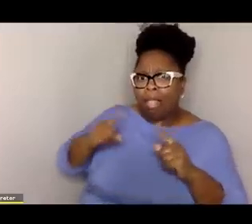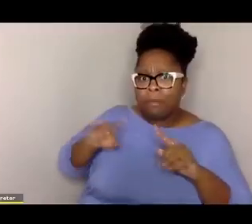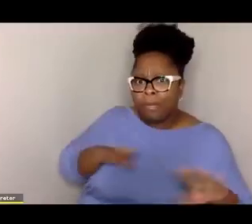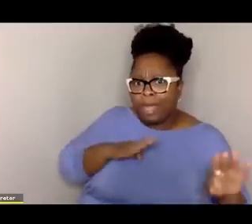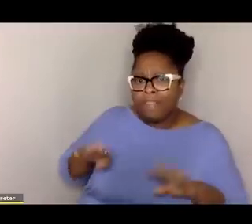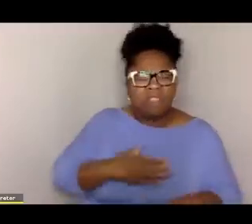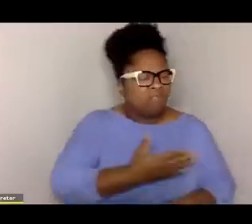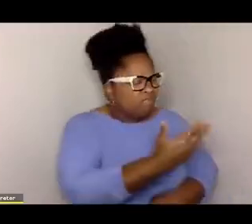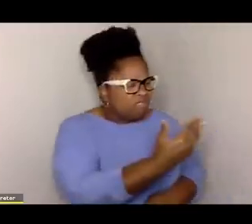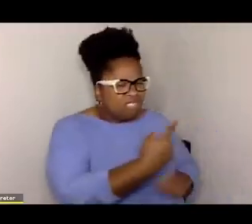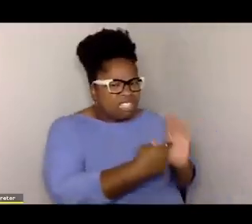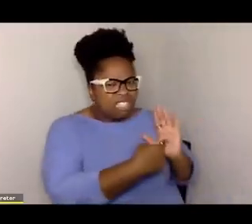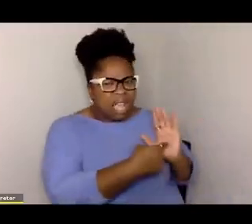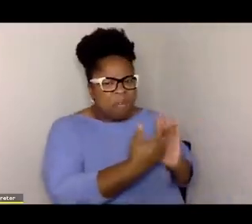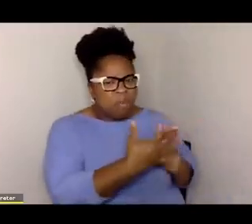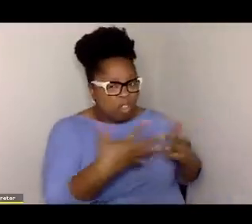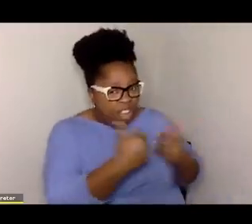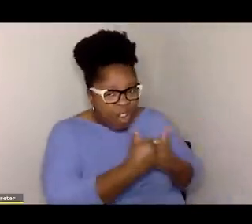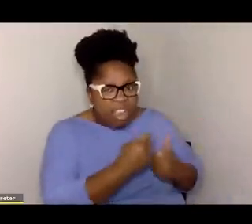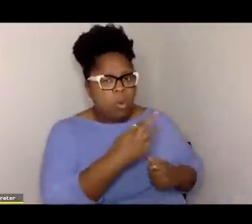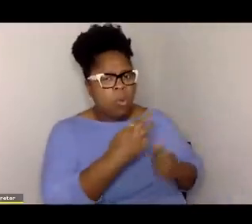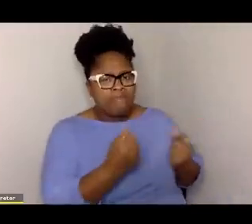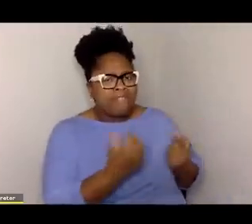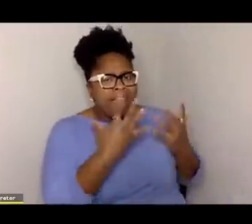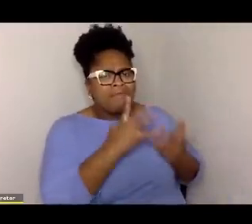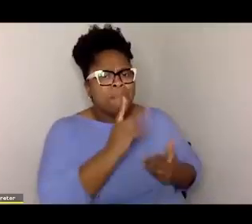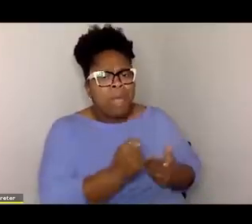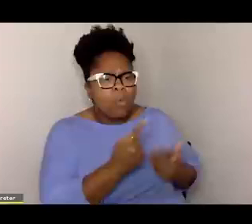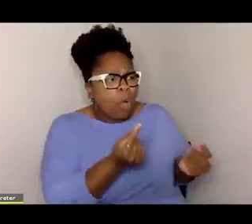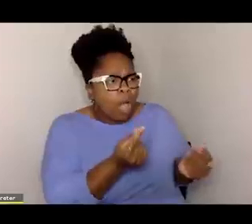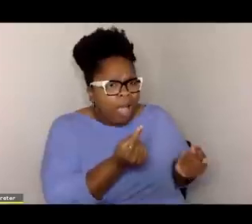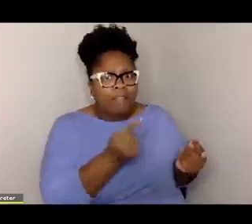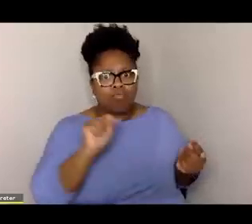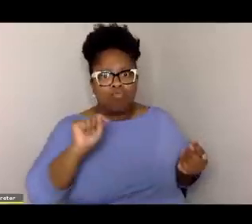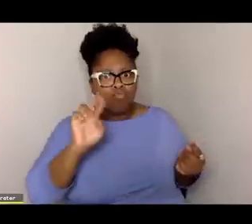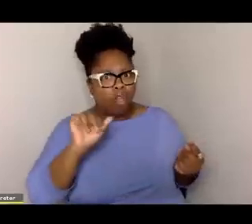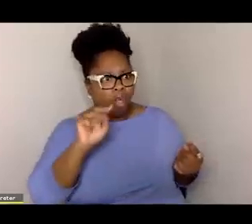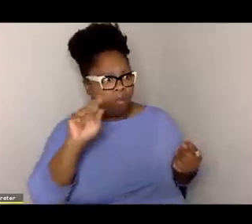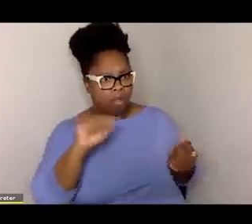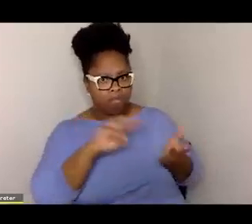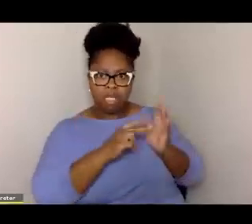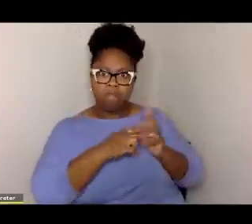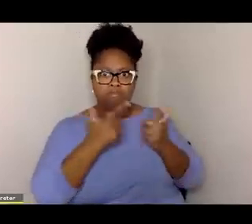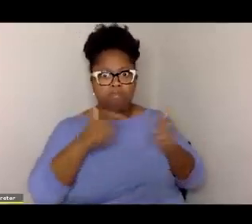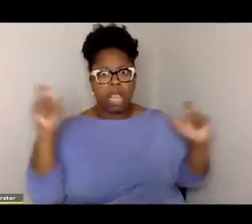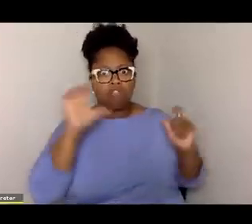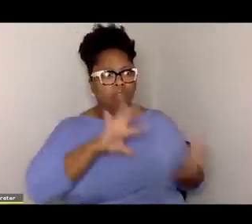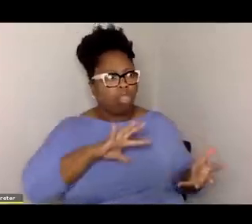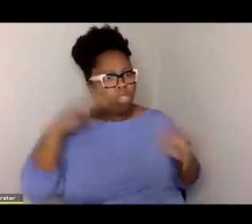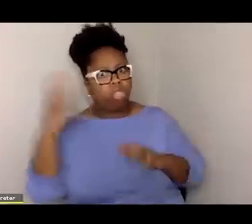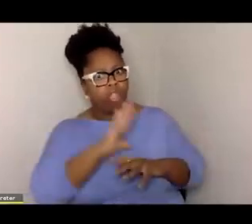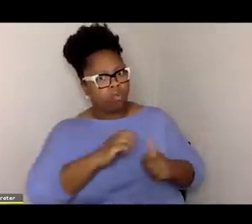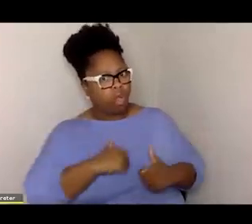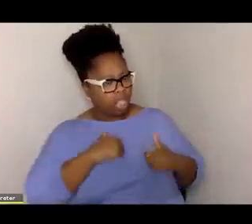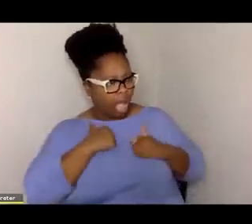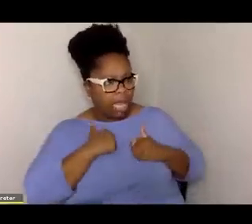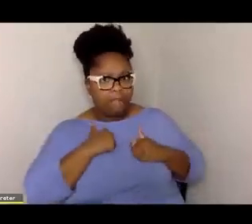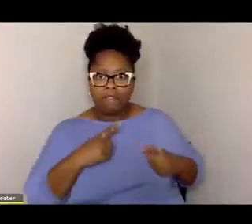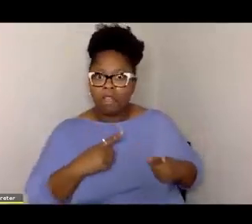anxiety, impulsivity. Give me an example. And another person. me an example. A car accident, a fire, because most people think of traumas as major